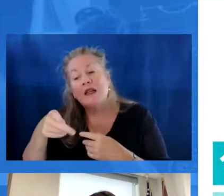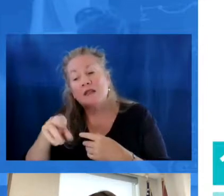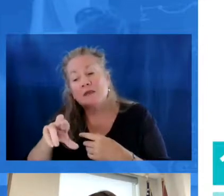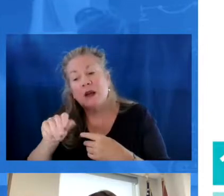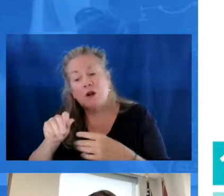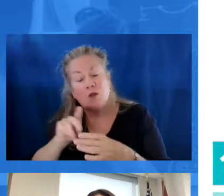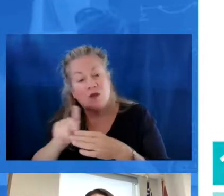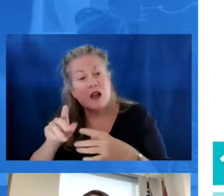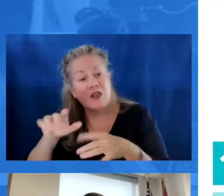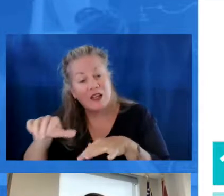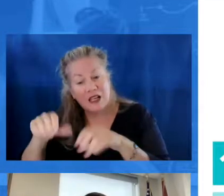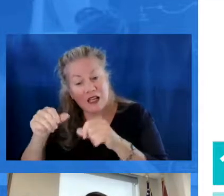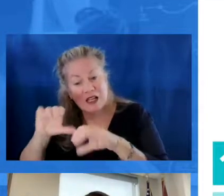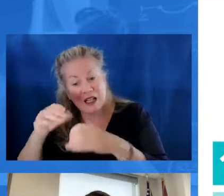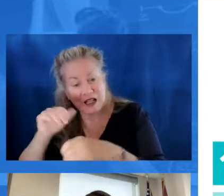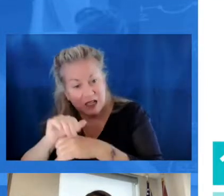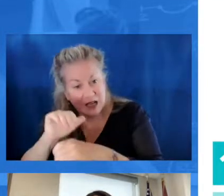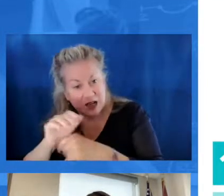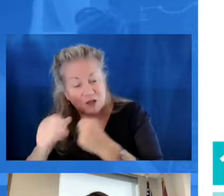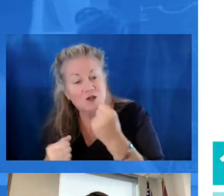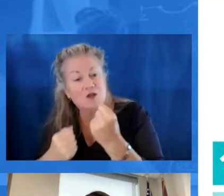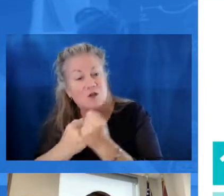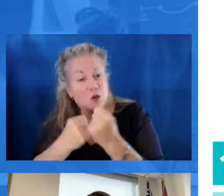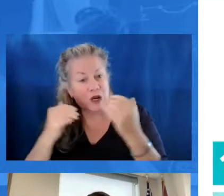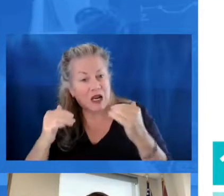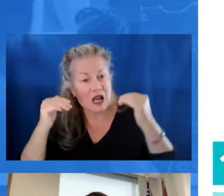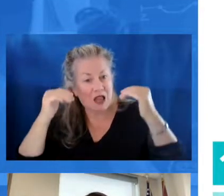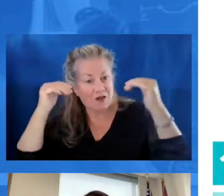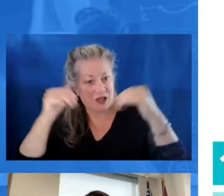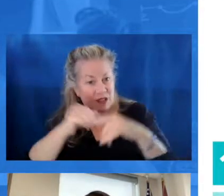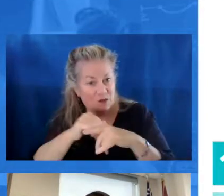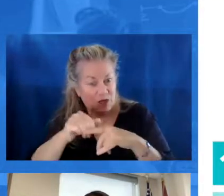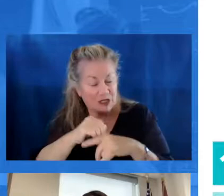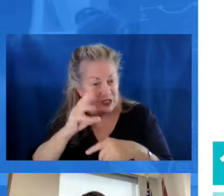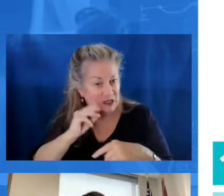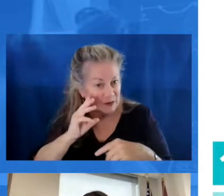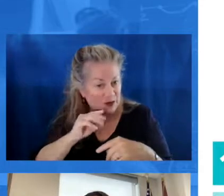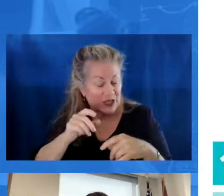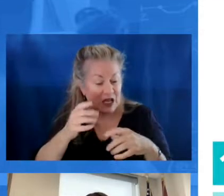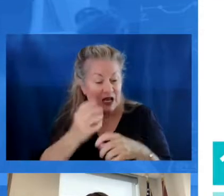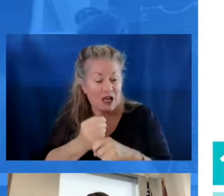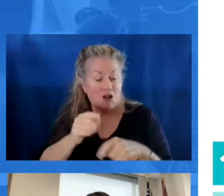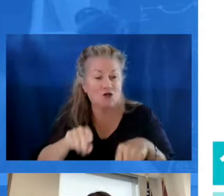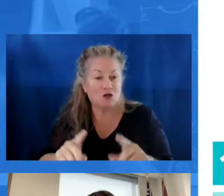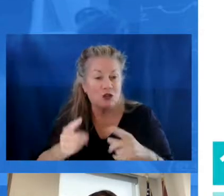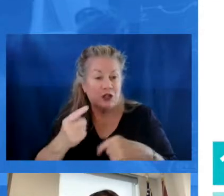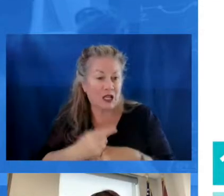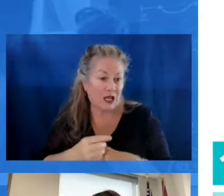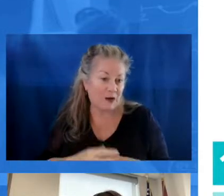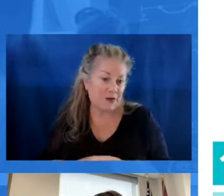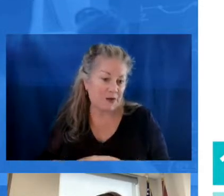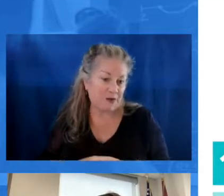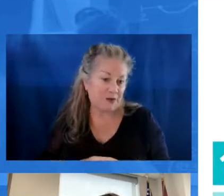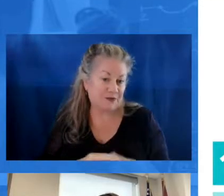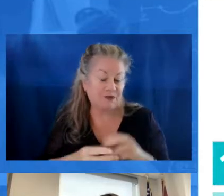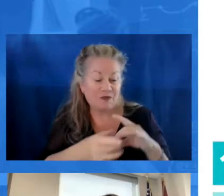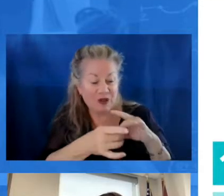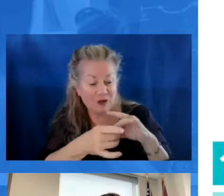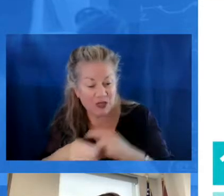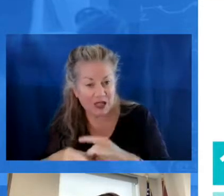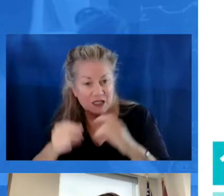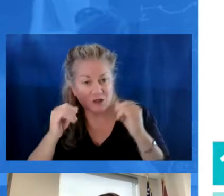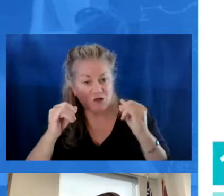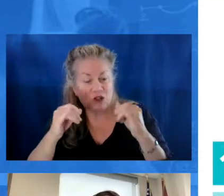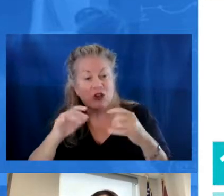paraprofessionals, and then they take classes at night to really support and elevate the practice and experience that they got during the day. That